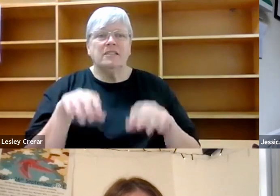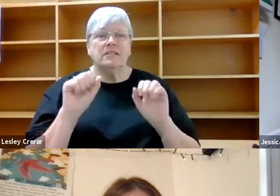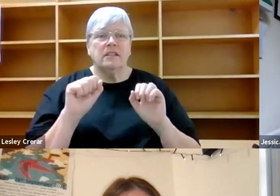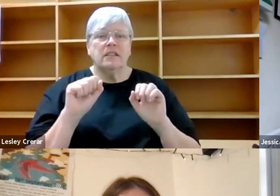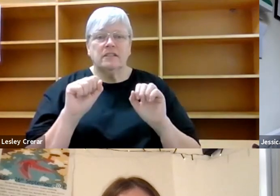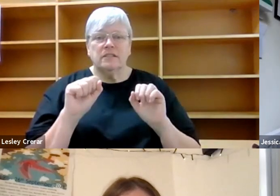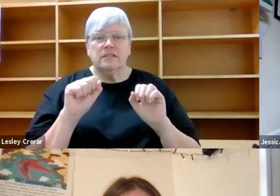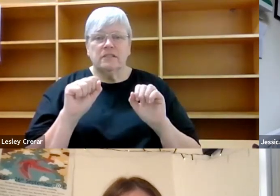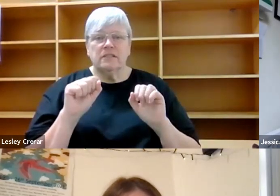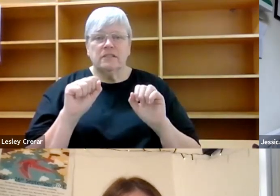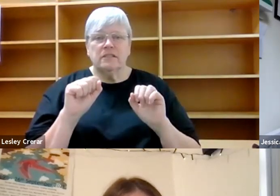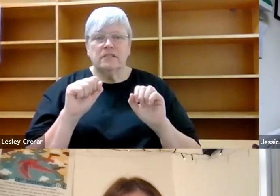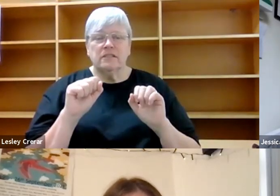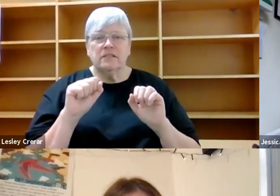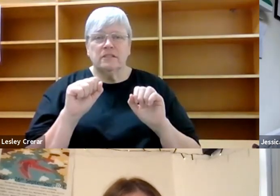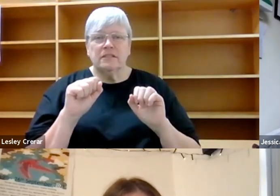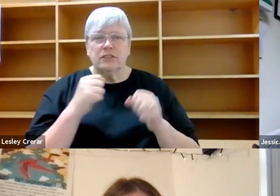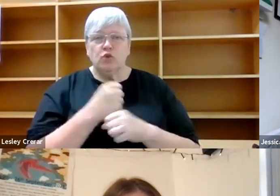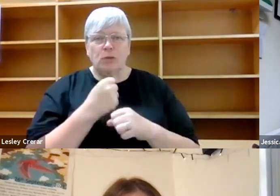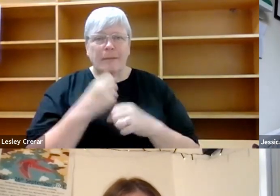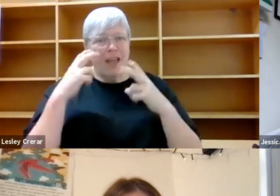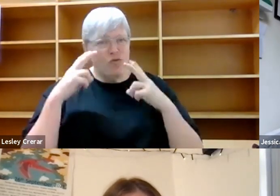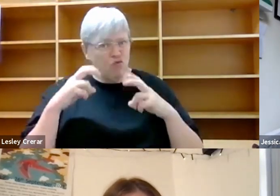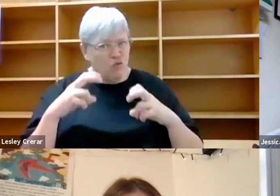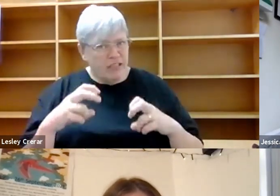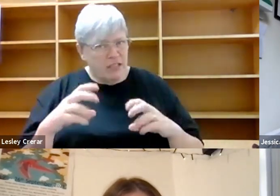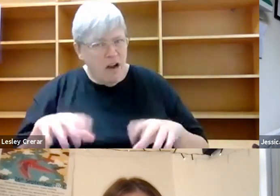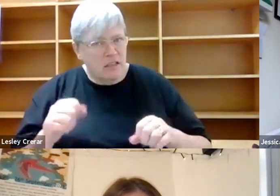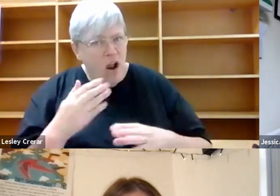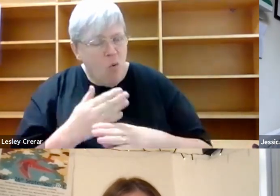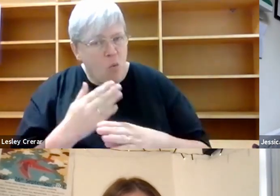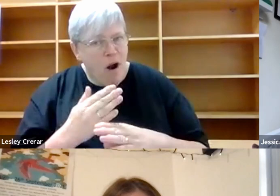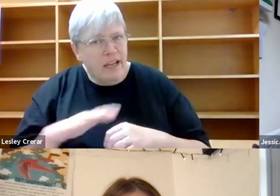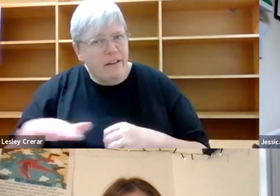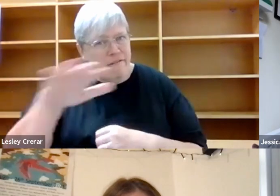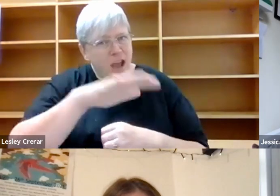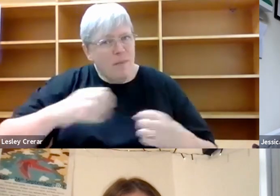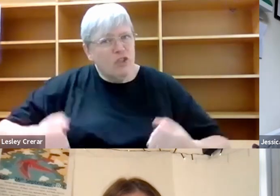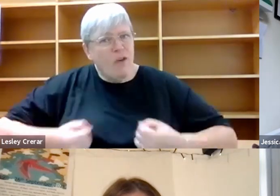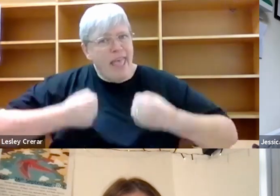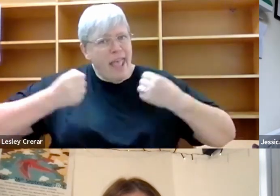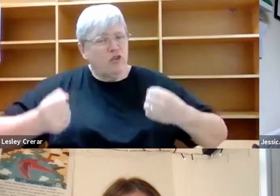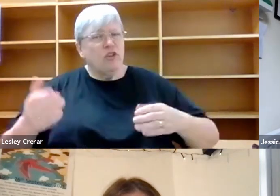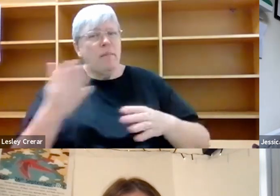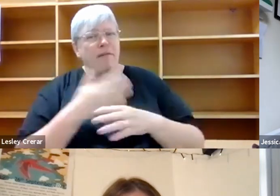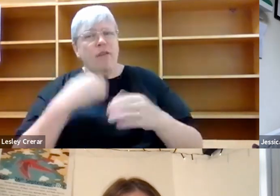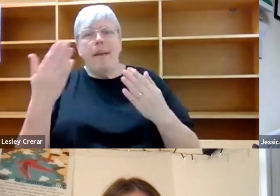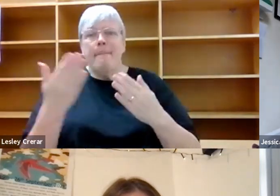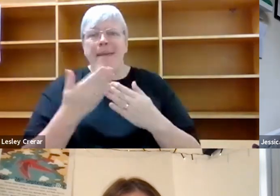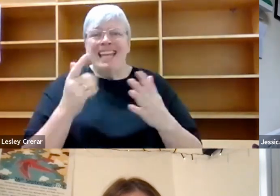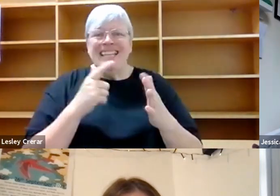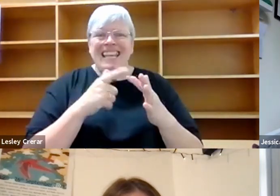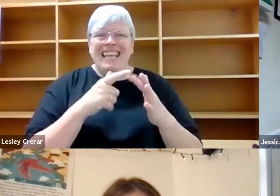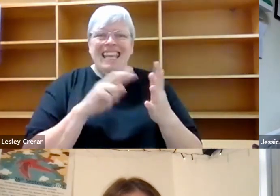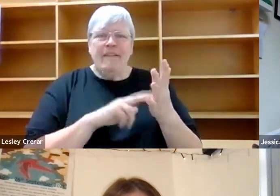undertaking my doctoral research that I really started working in the environmental humanities. Before that, I was a medievalist and I